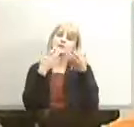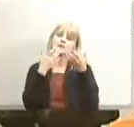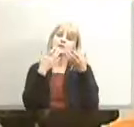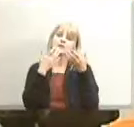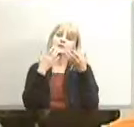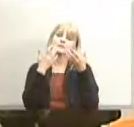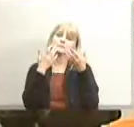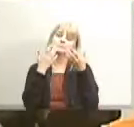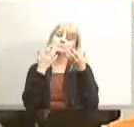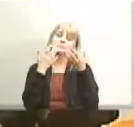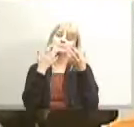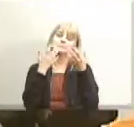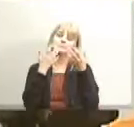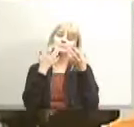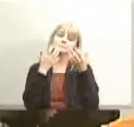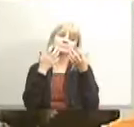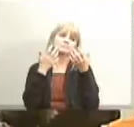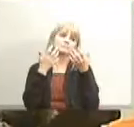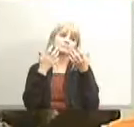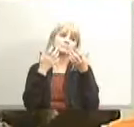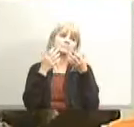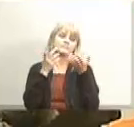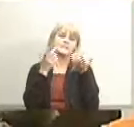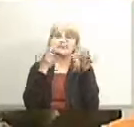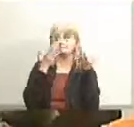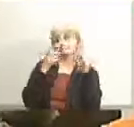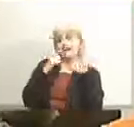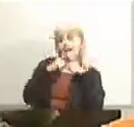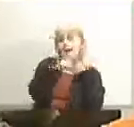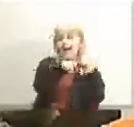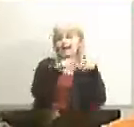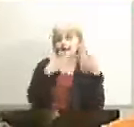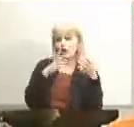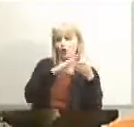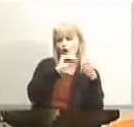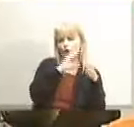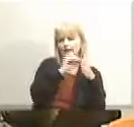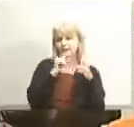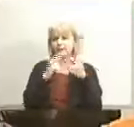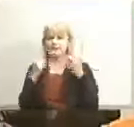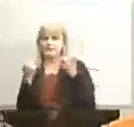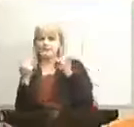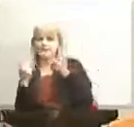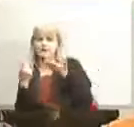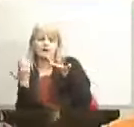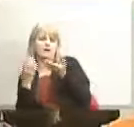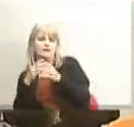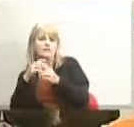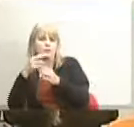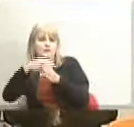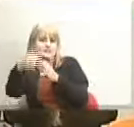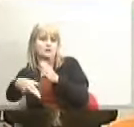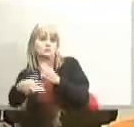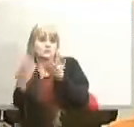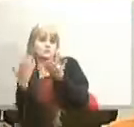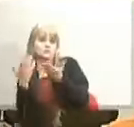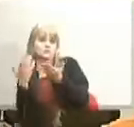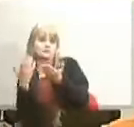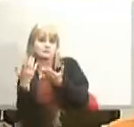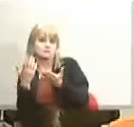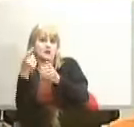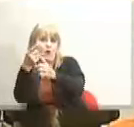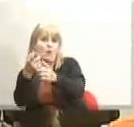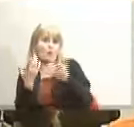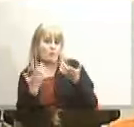guess that's what it was said what i said but i was uh it was a wonderful presentation on uh and a and a device